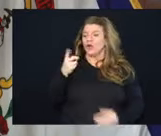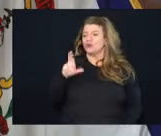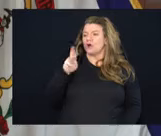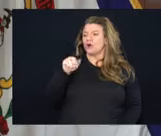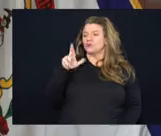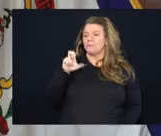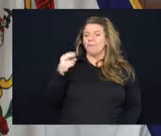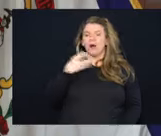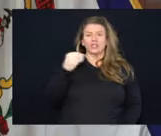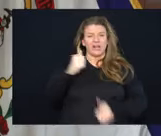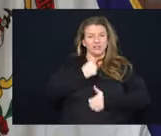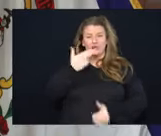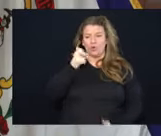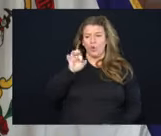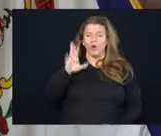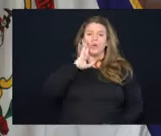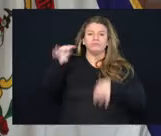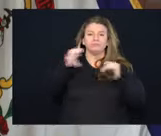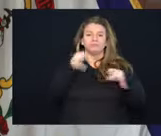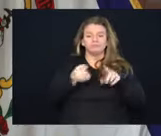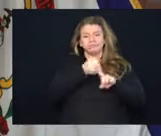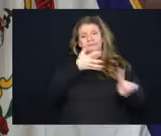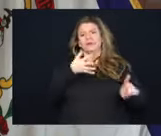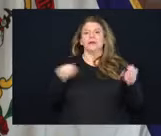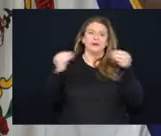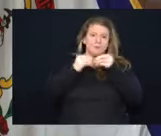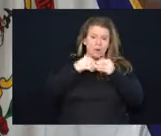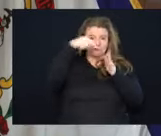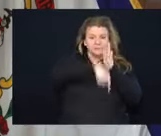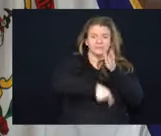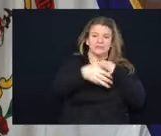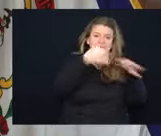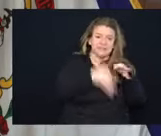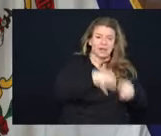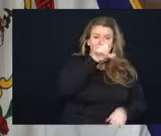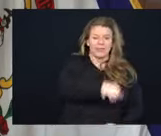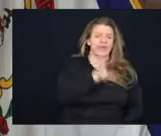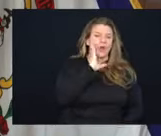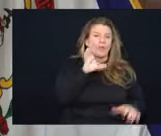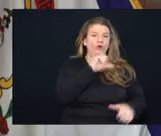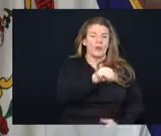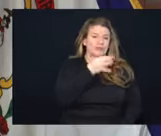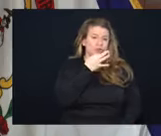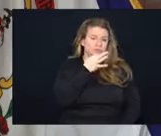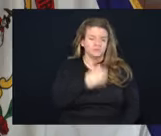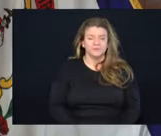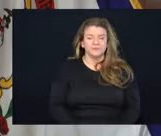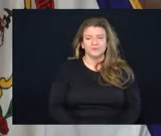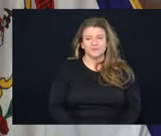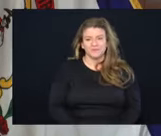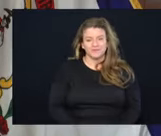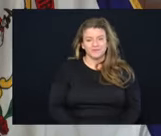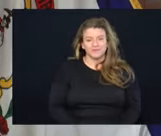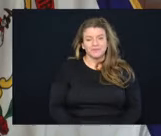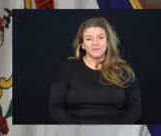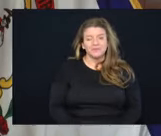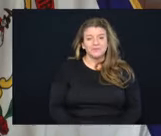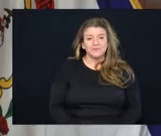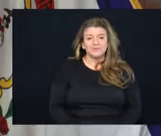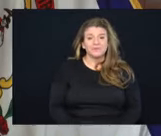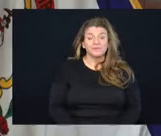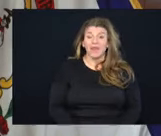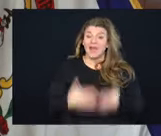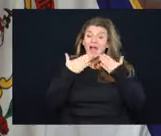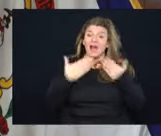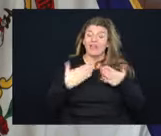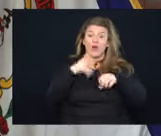General Hoyer can give you a whole lot more in detail stuff about that and they'll be doing that in just a few moments. You know, I